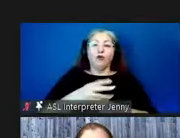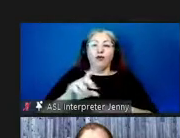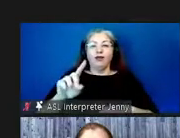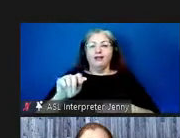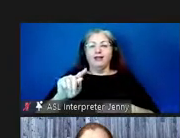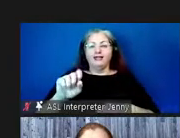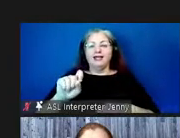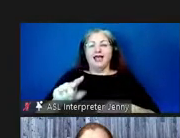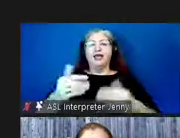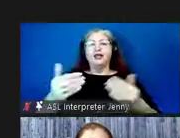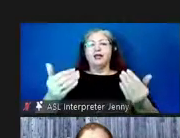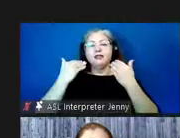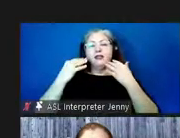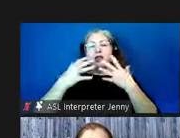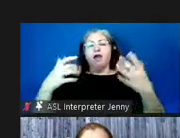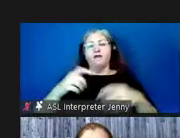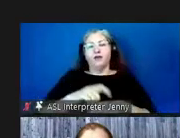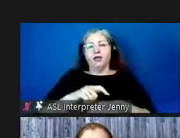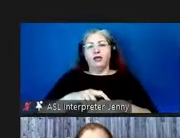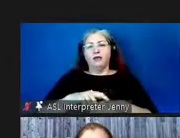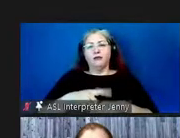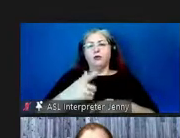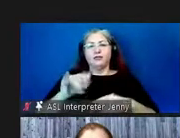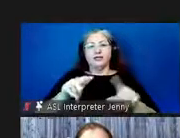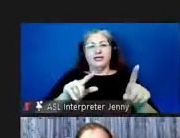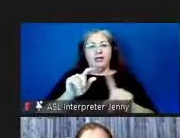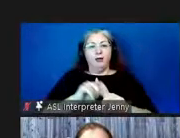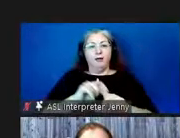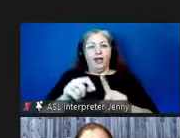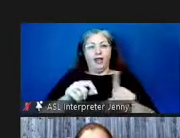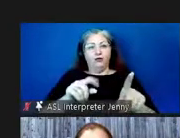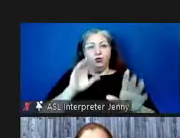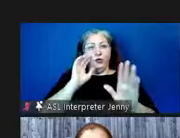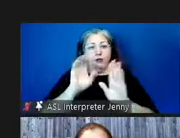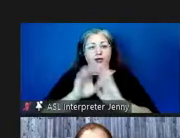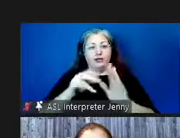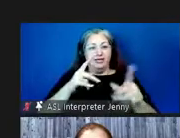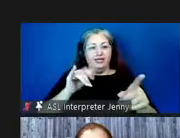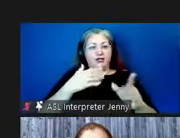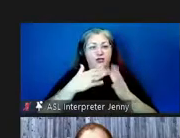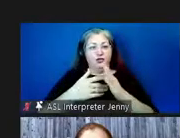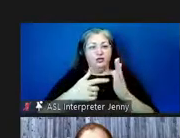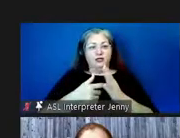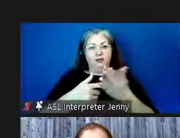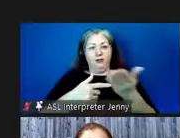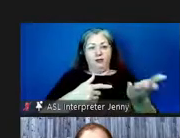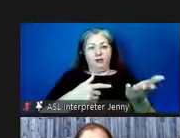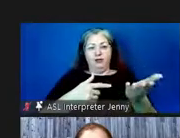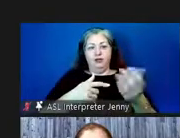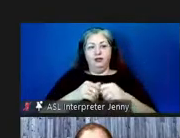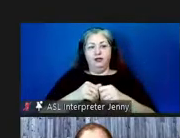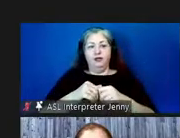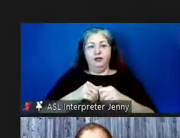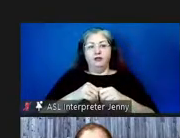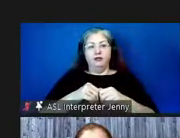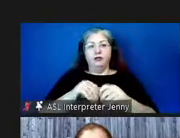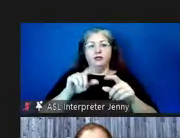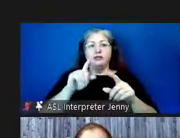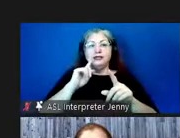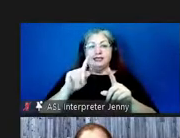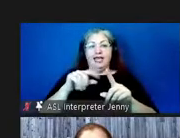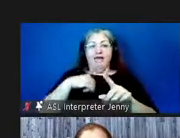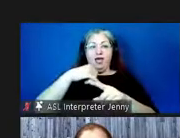the time consuming thing yeah so like the bananas and these pictures like here's a good example is outline